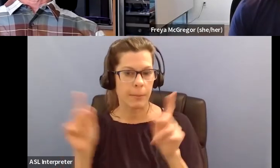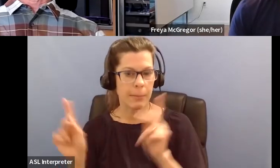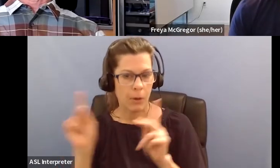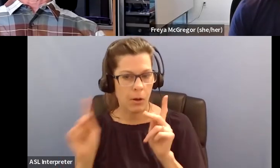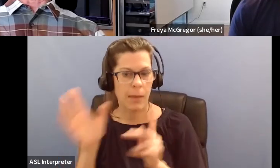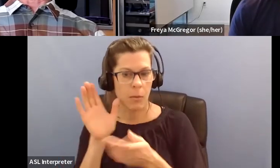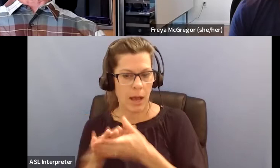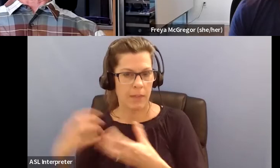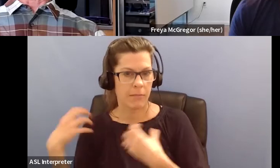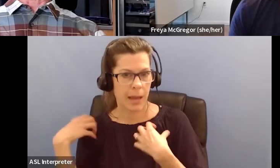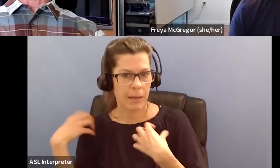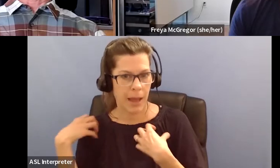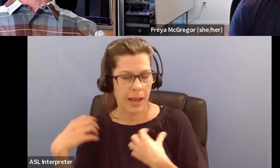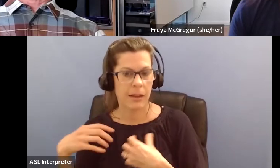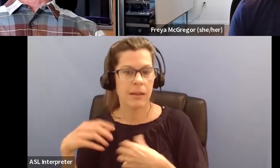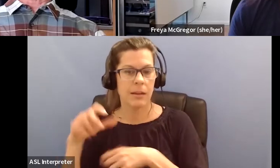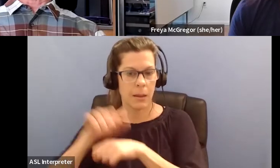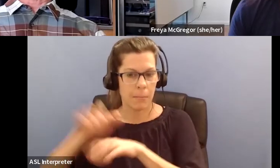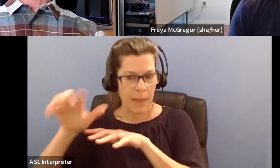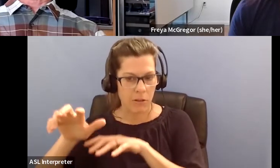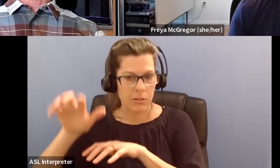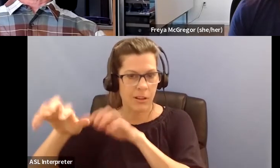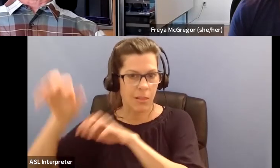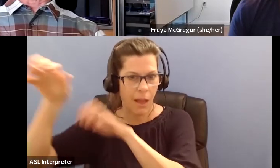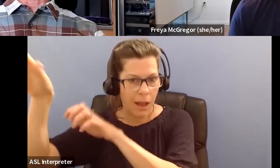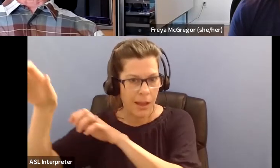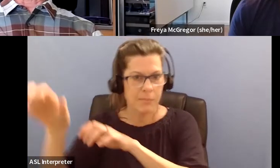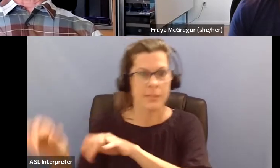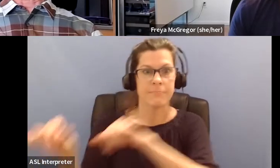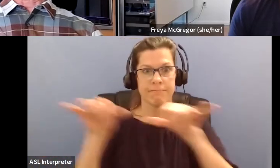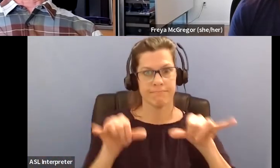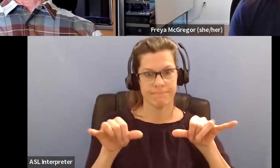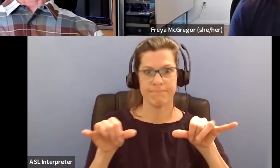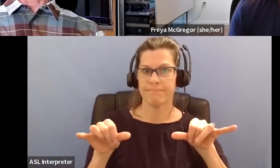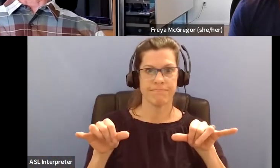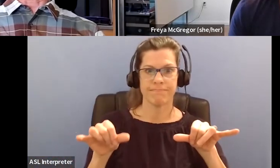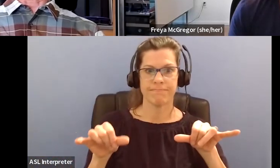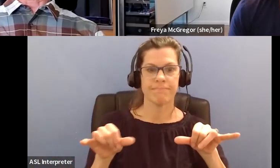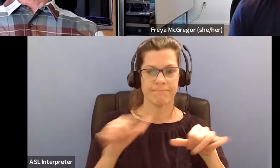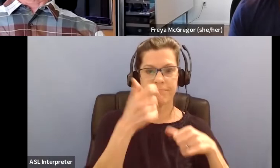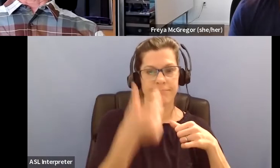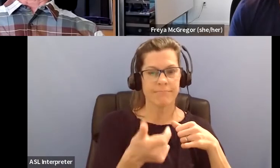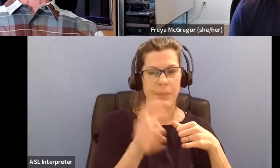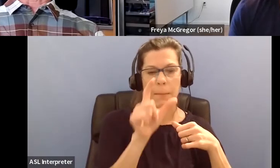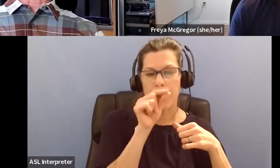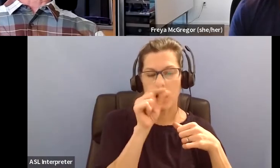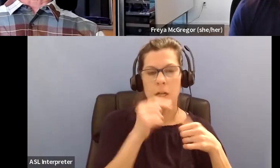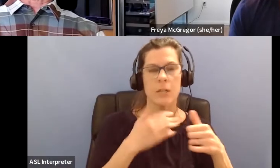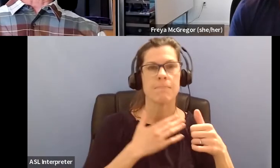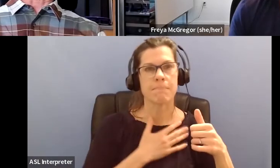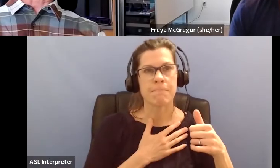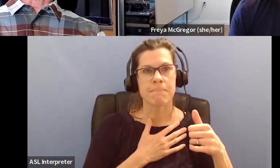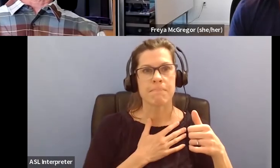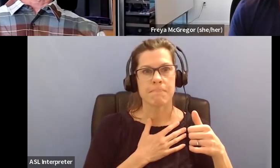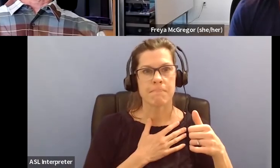I didn't need to move my body out into a pristine area. I could literally sit